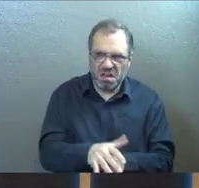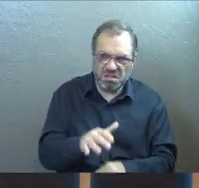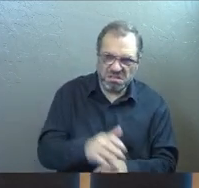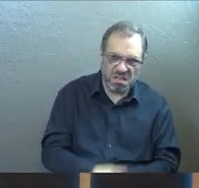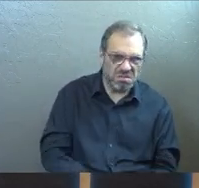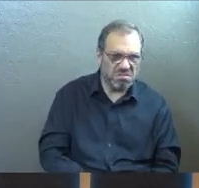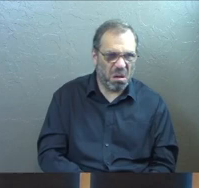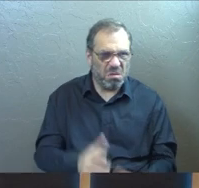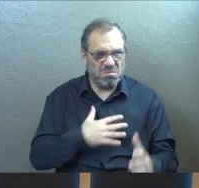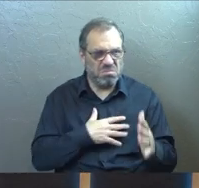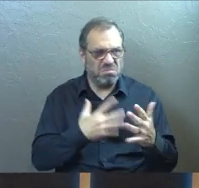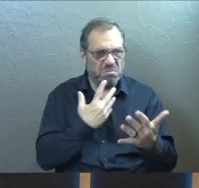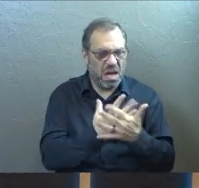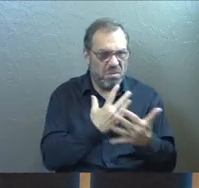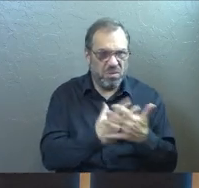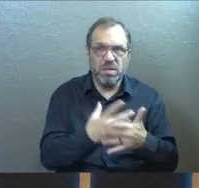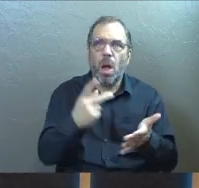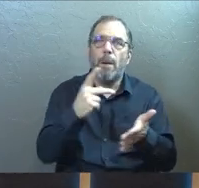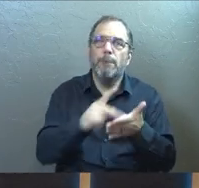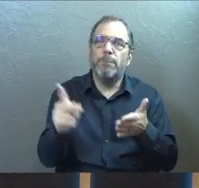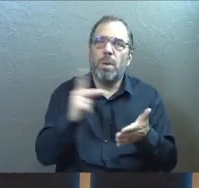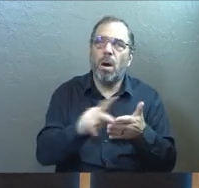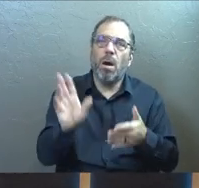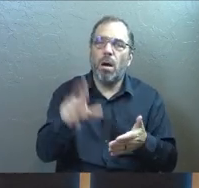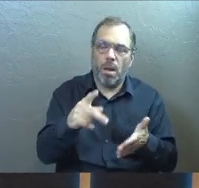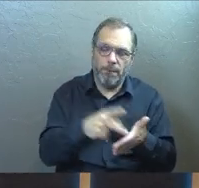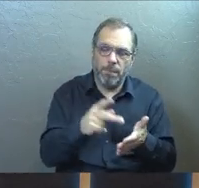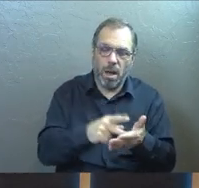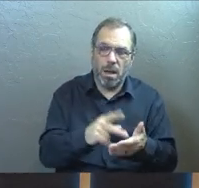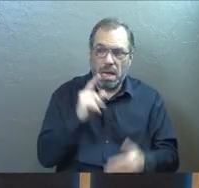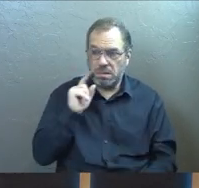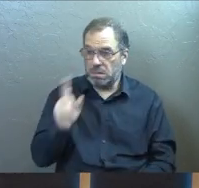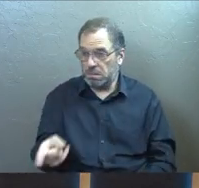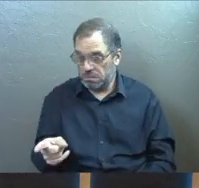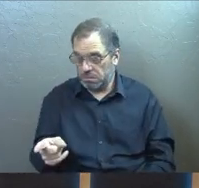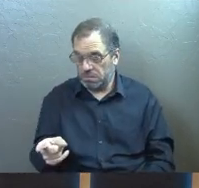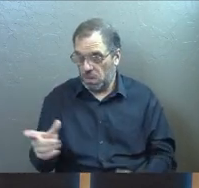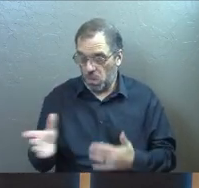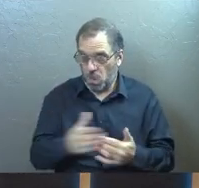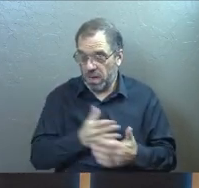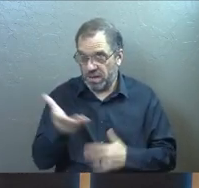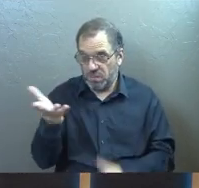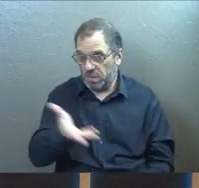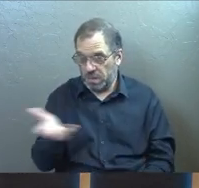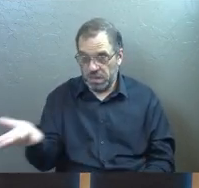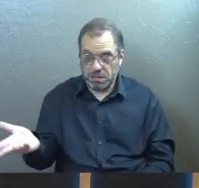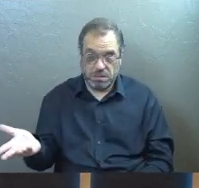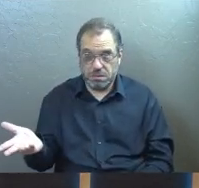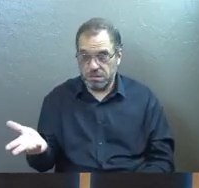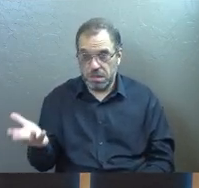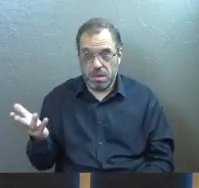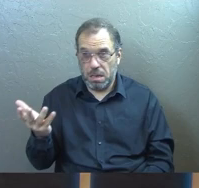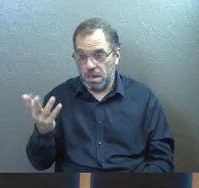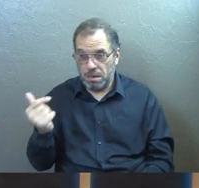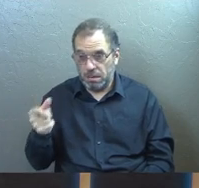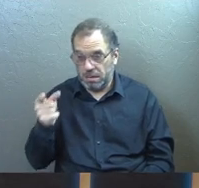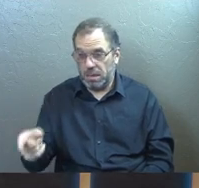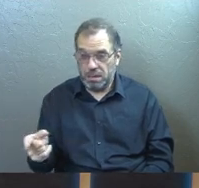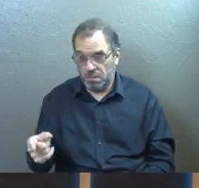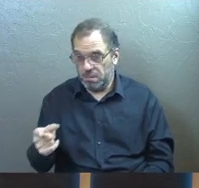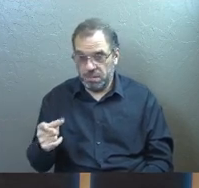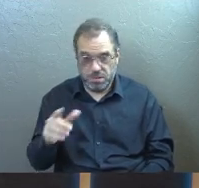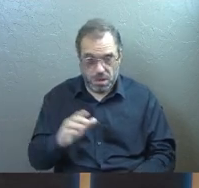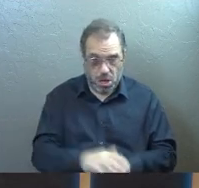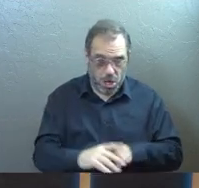essence of our prison. Paul says, I can look at what's in front of me, whatever it is, because it was